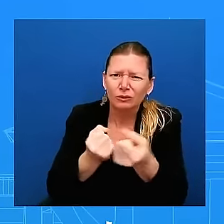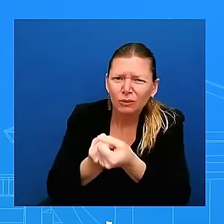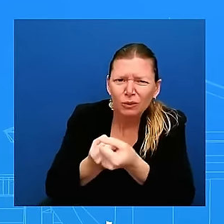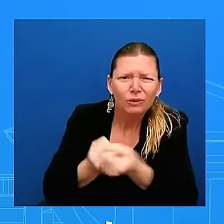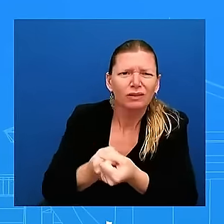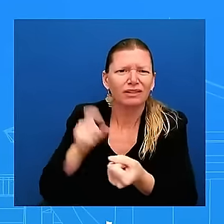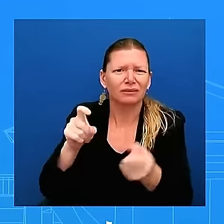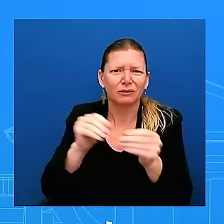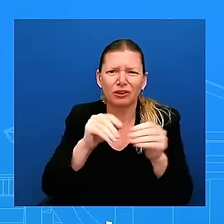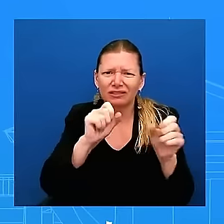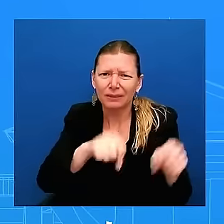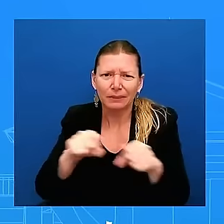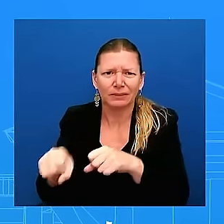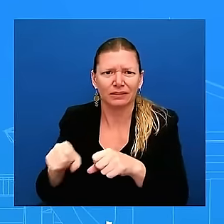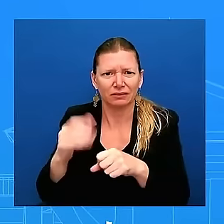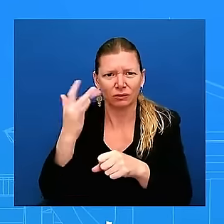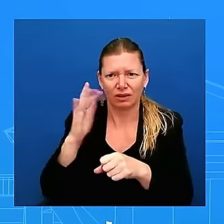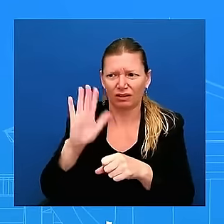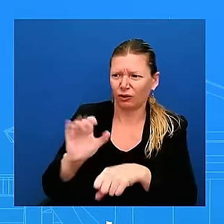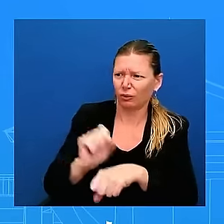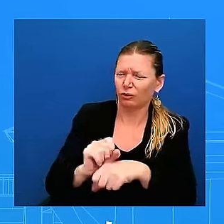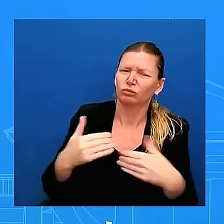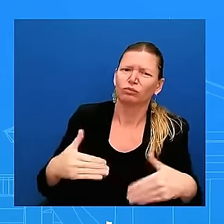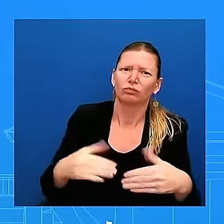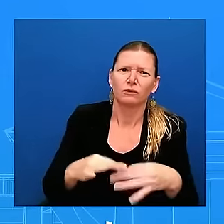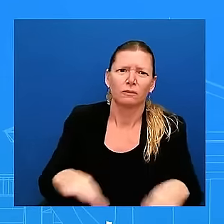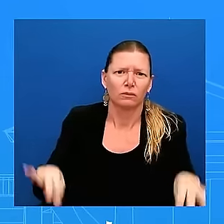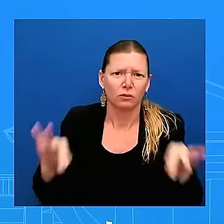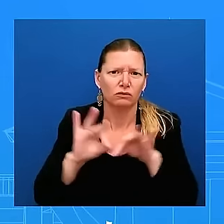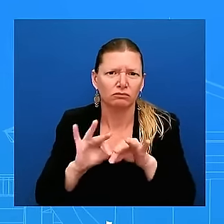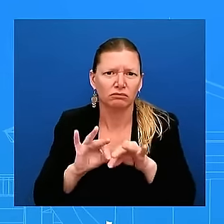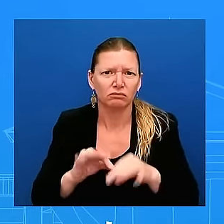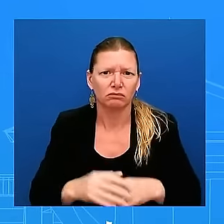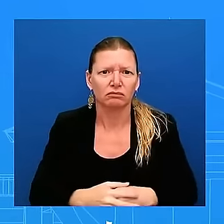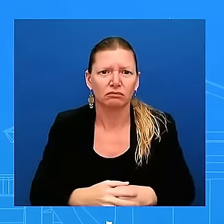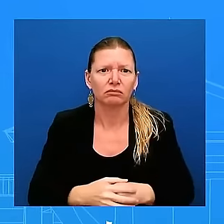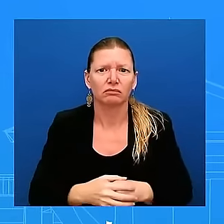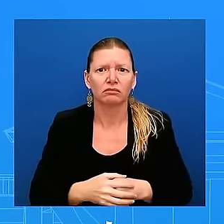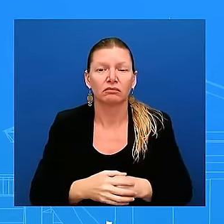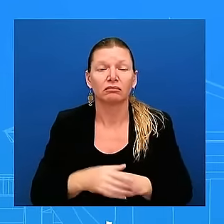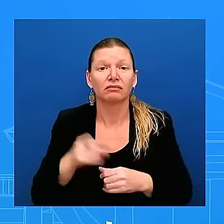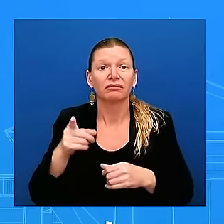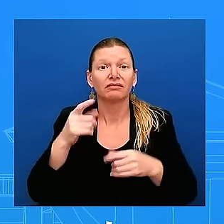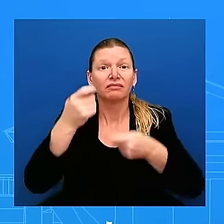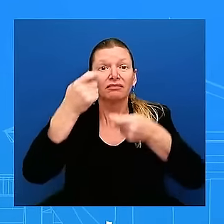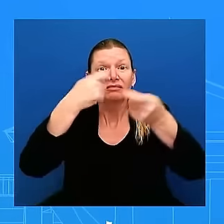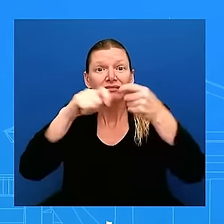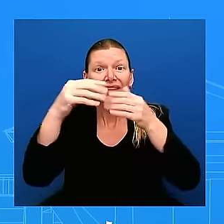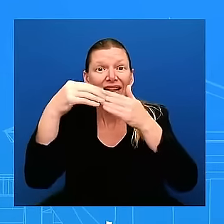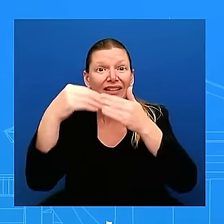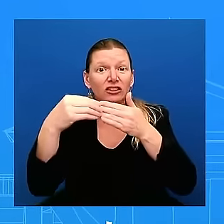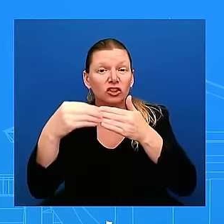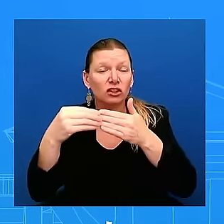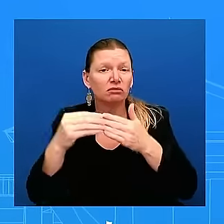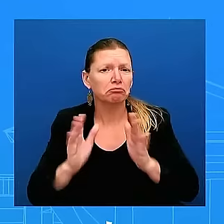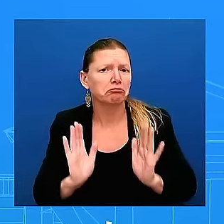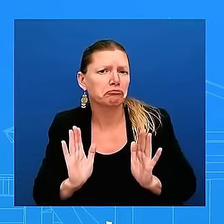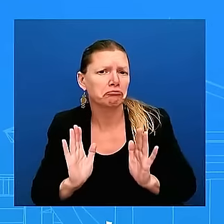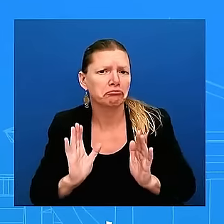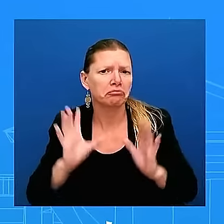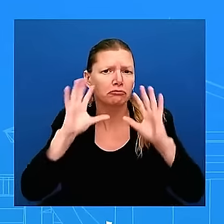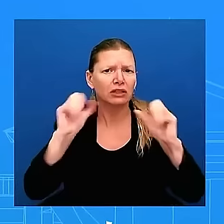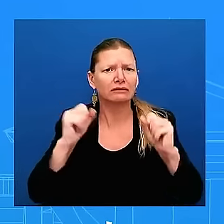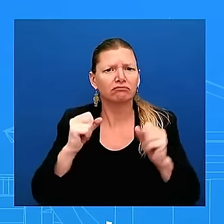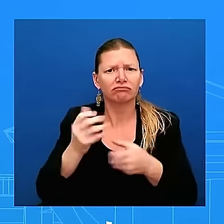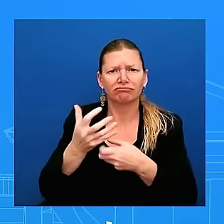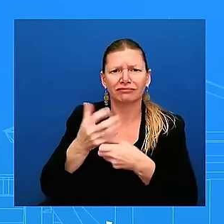about uh the change of leadership the President has confidence uh in the Secret Service leadership uh he commends the